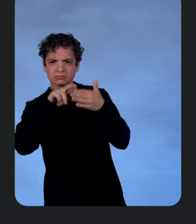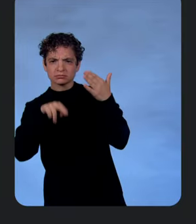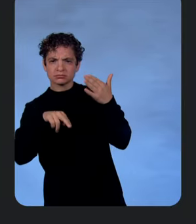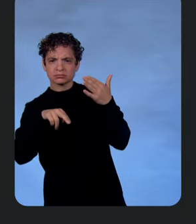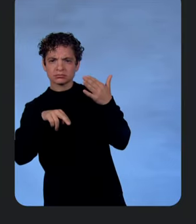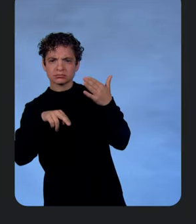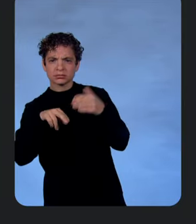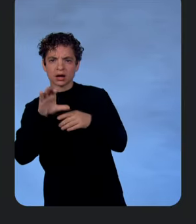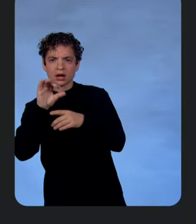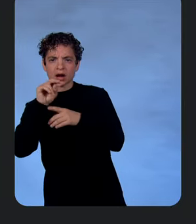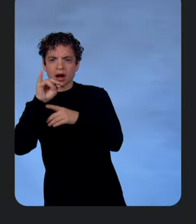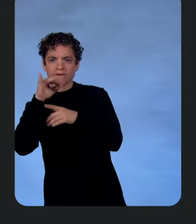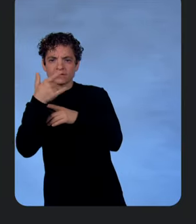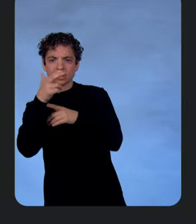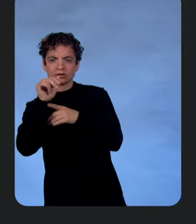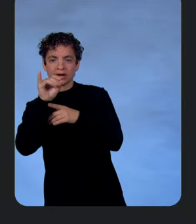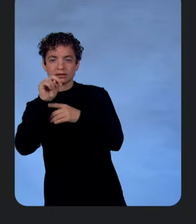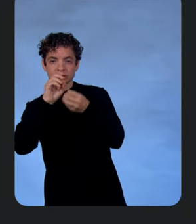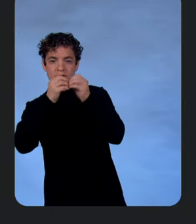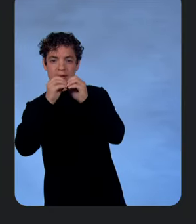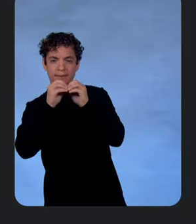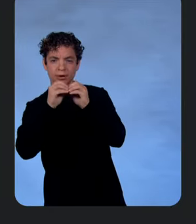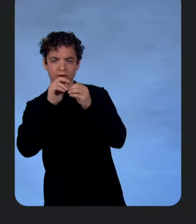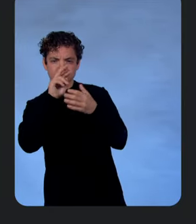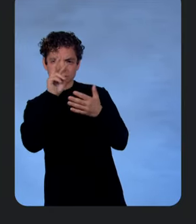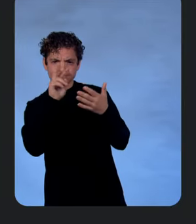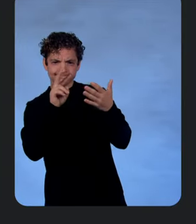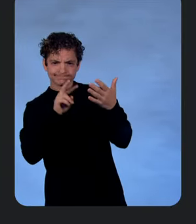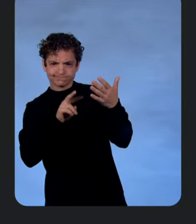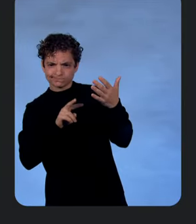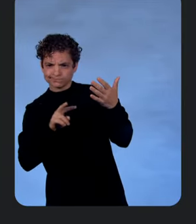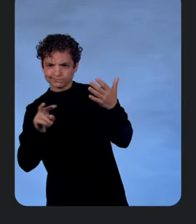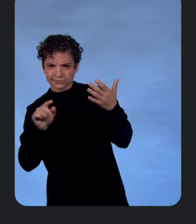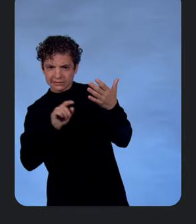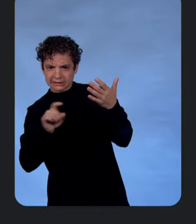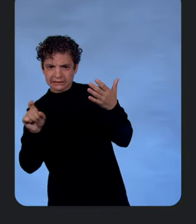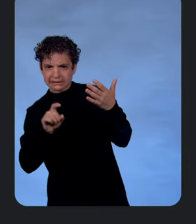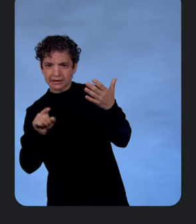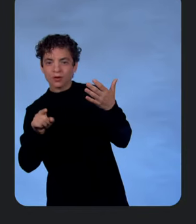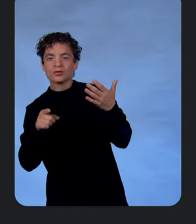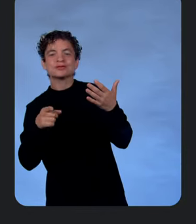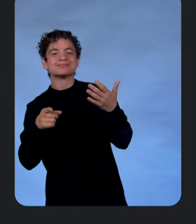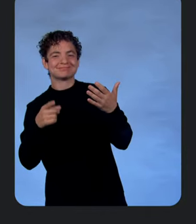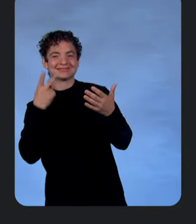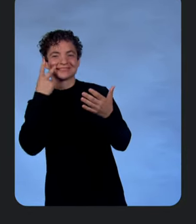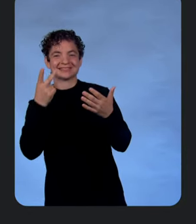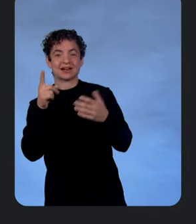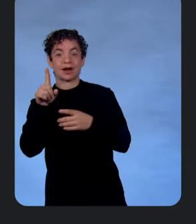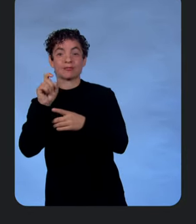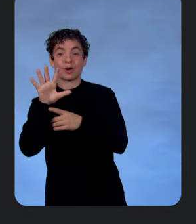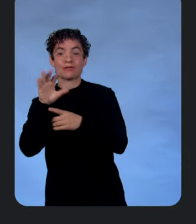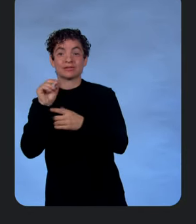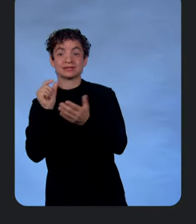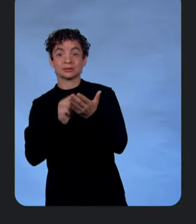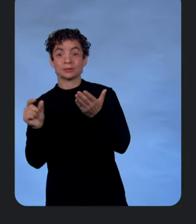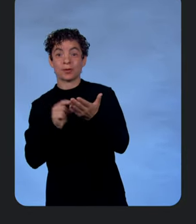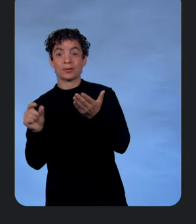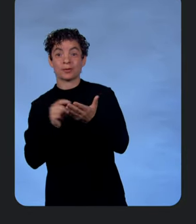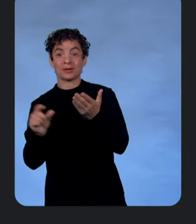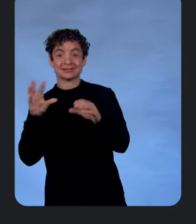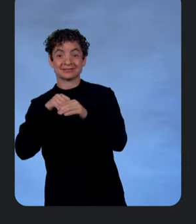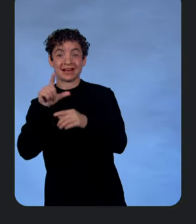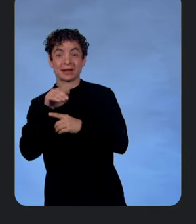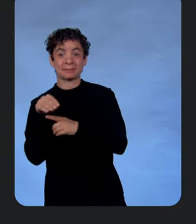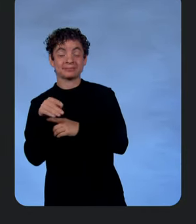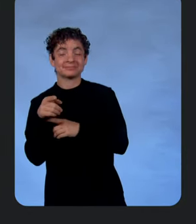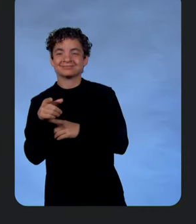and go down and scroll to the right again. Ooh, 150 tokens. Okay. So